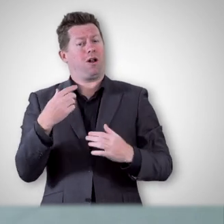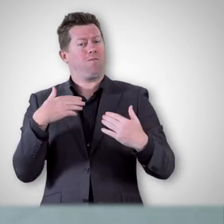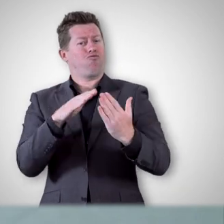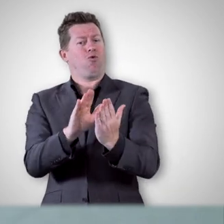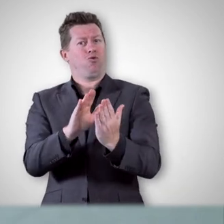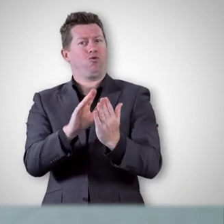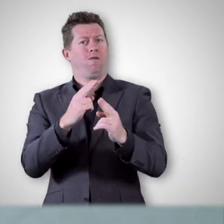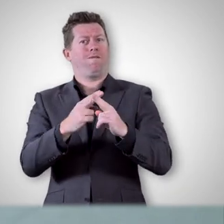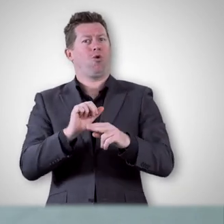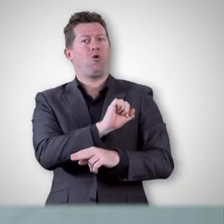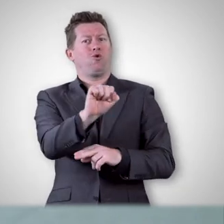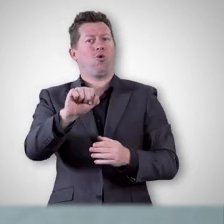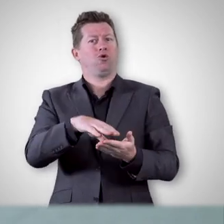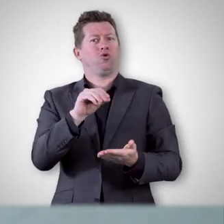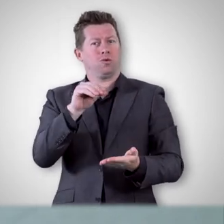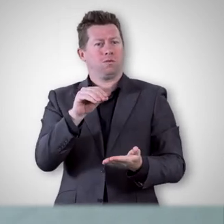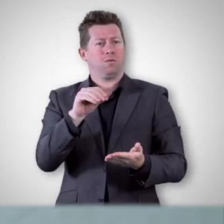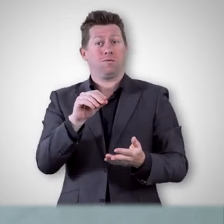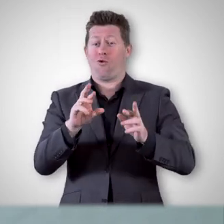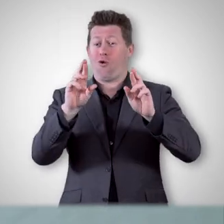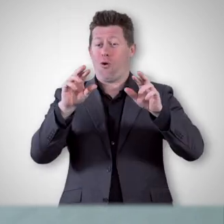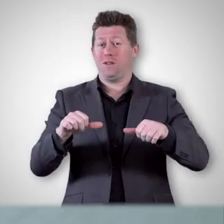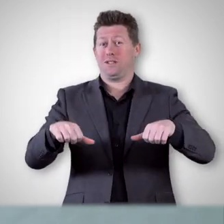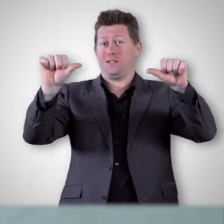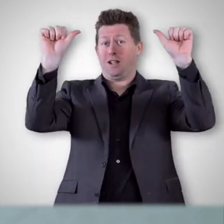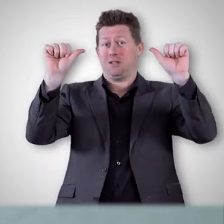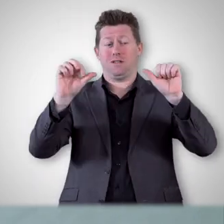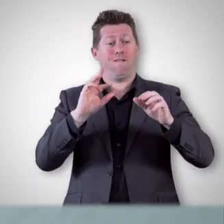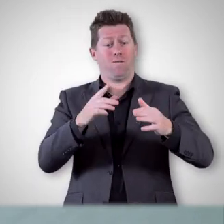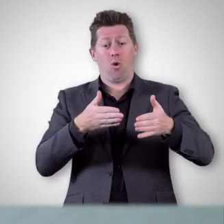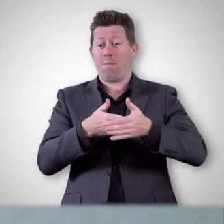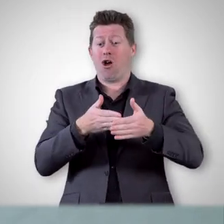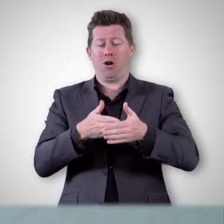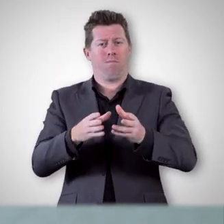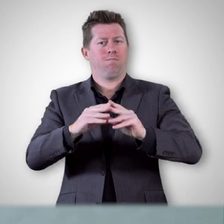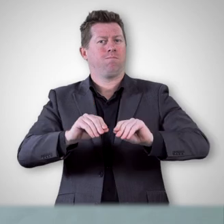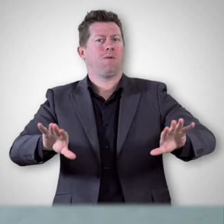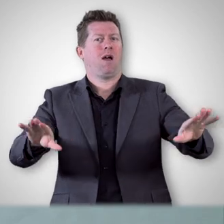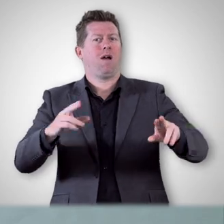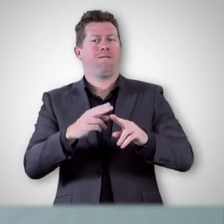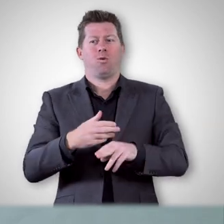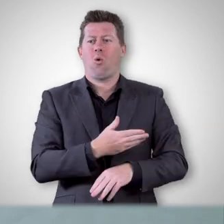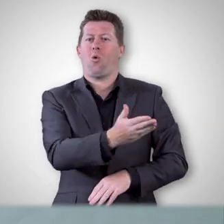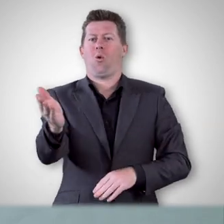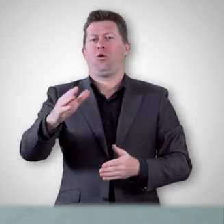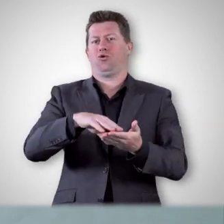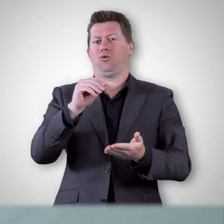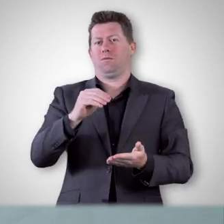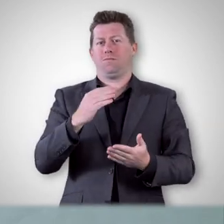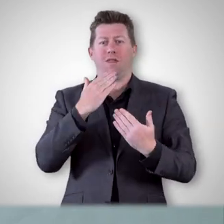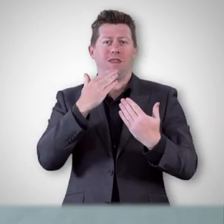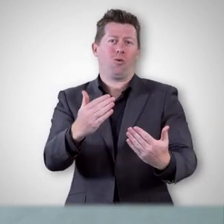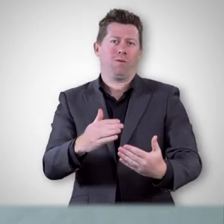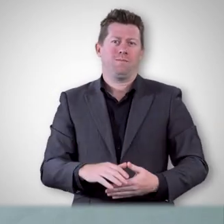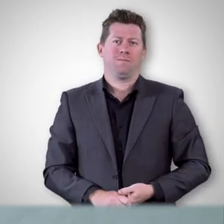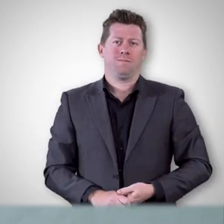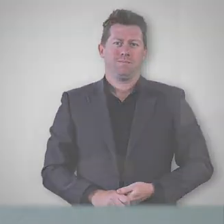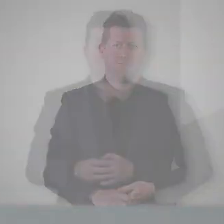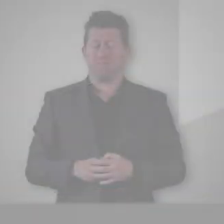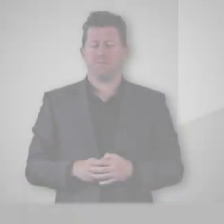one of your learning interactions, and here's to success in lowering barriers to learning for everyone. Cheers.